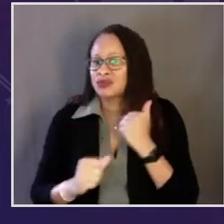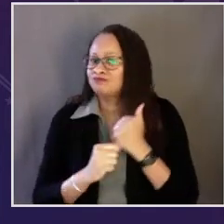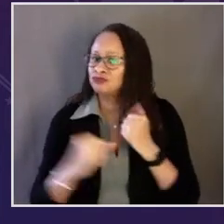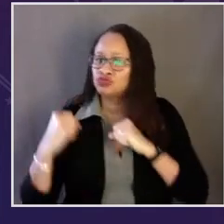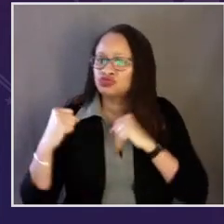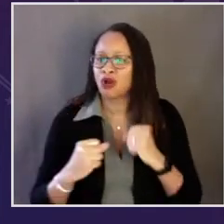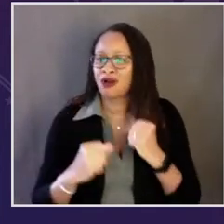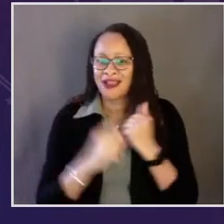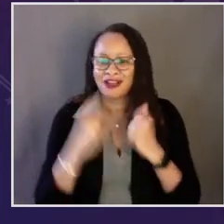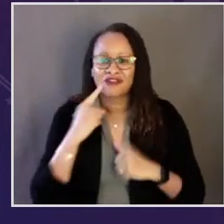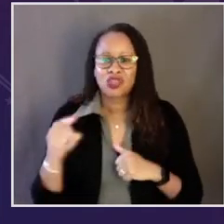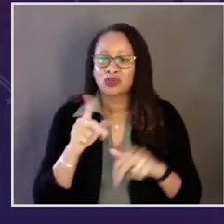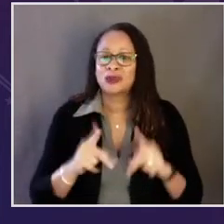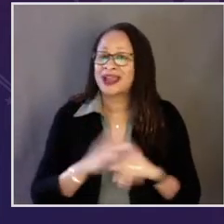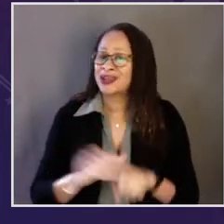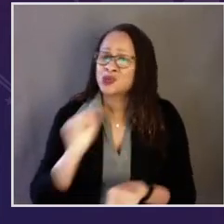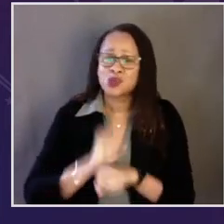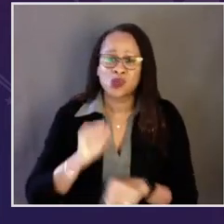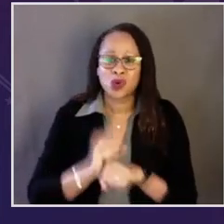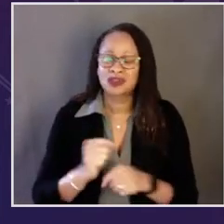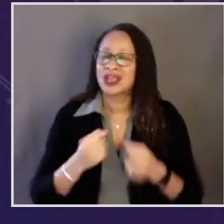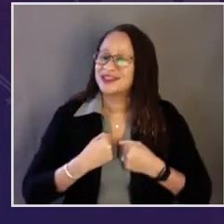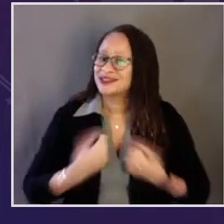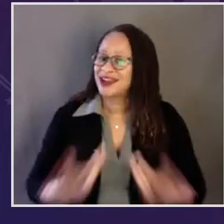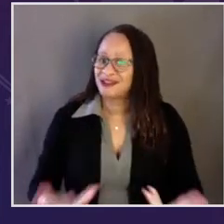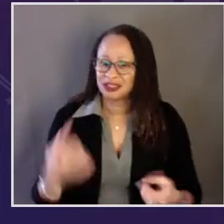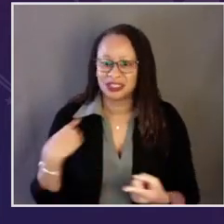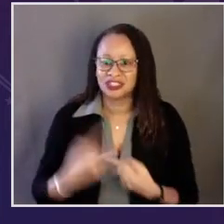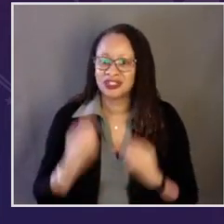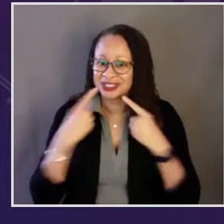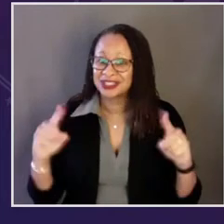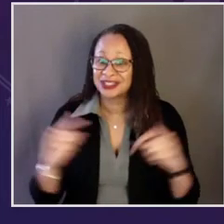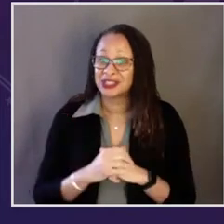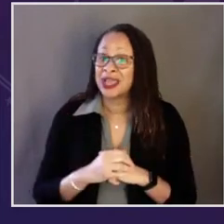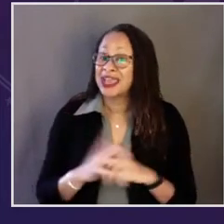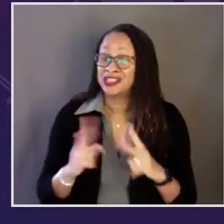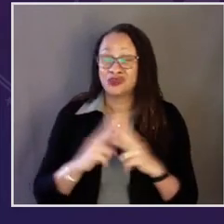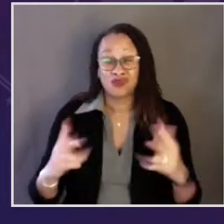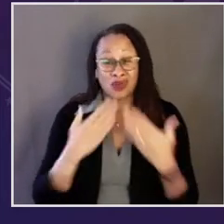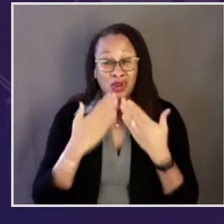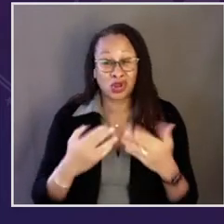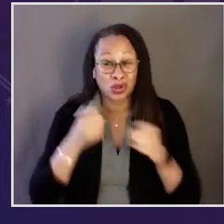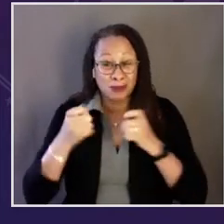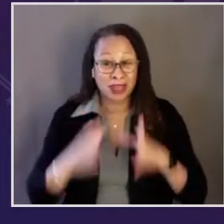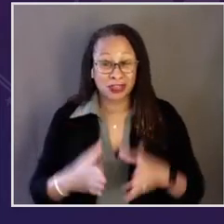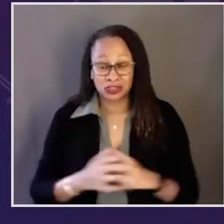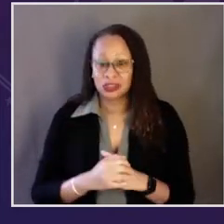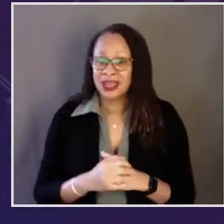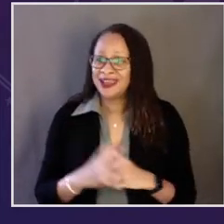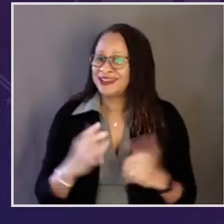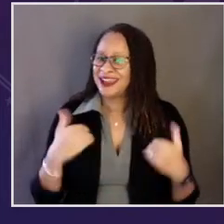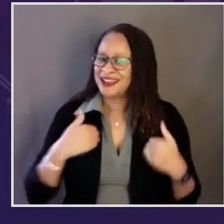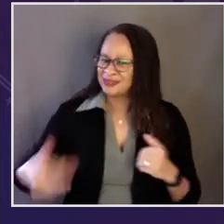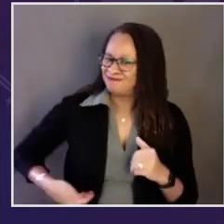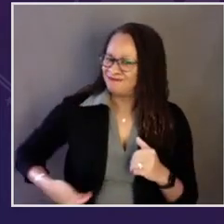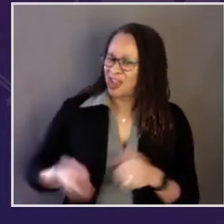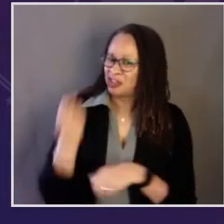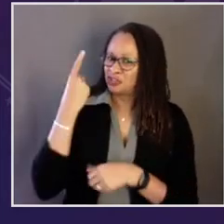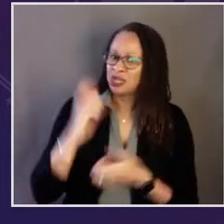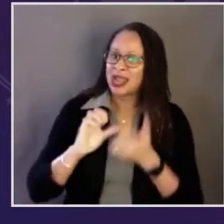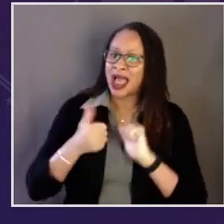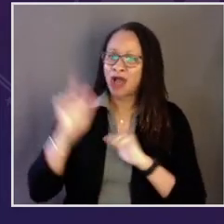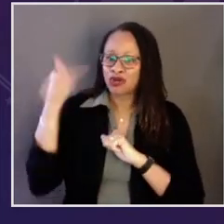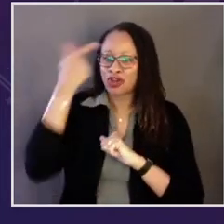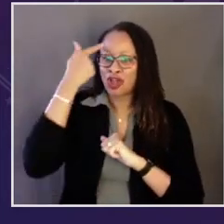fierce advocate and a relentless workhorse. And I believe, and I think everyone who's ever worked with him knows he's a world-class